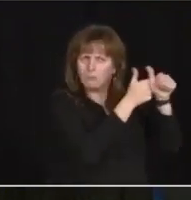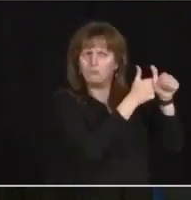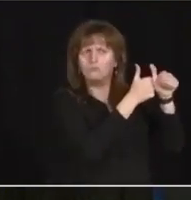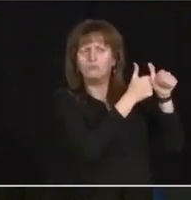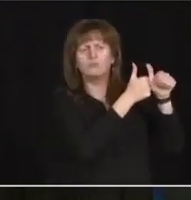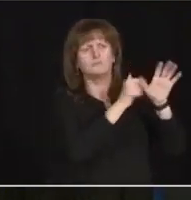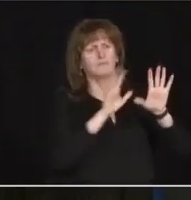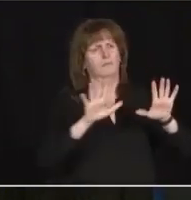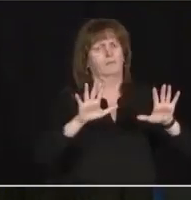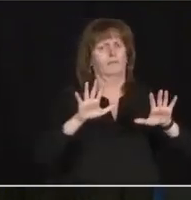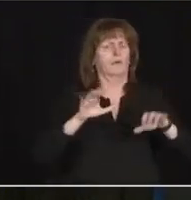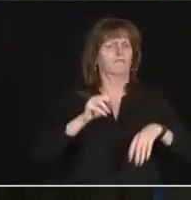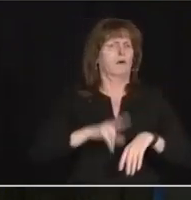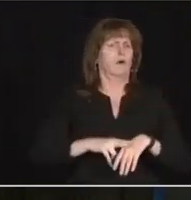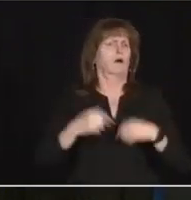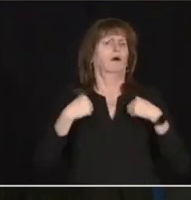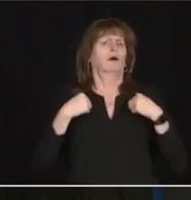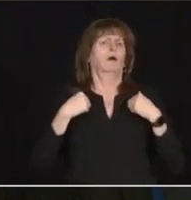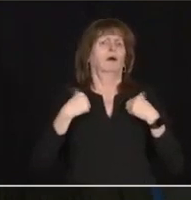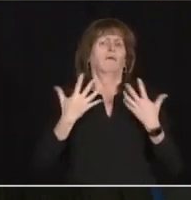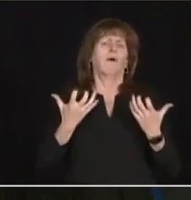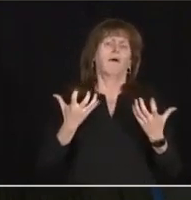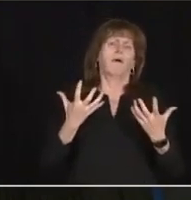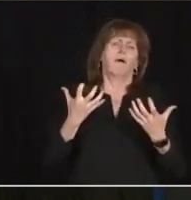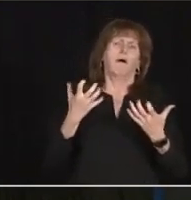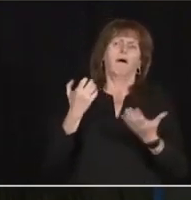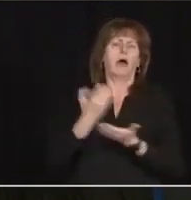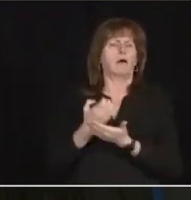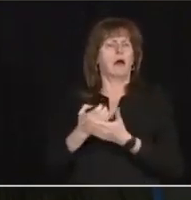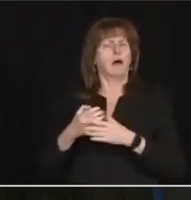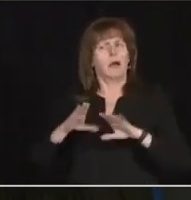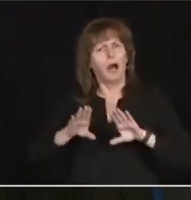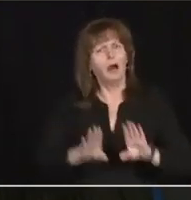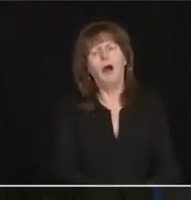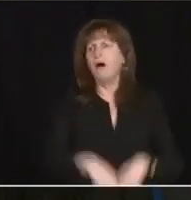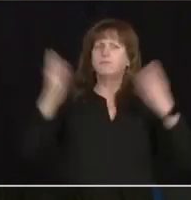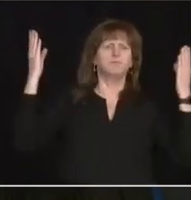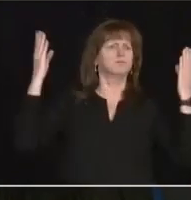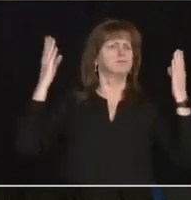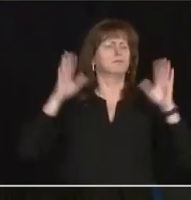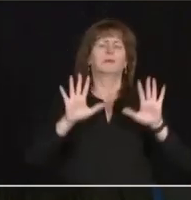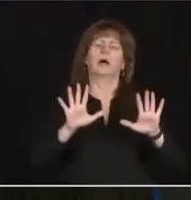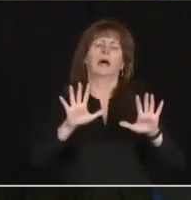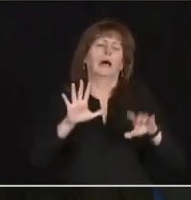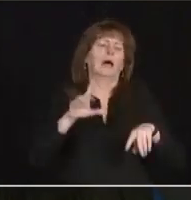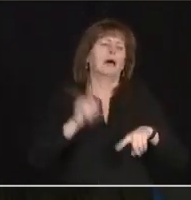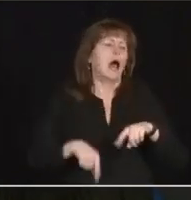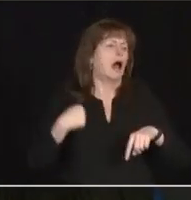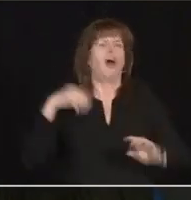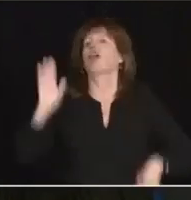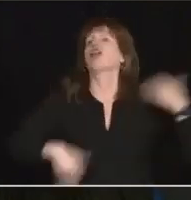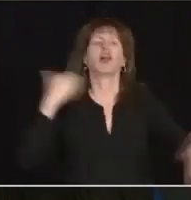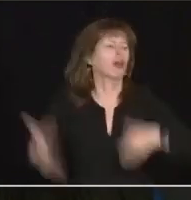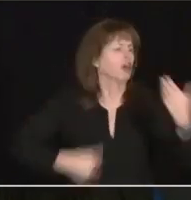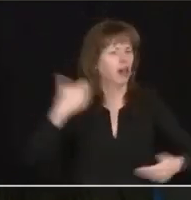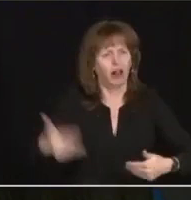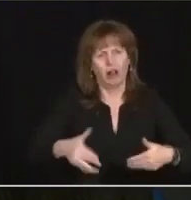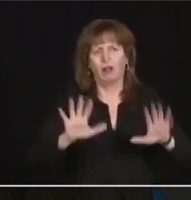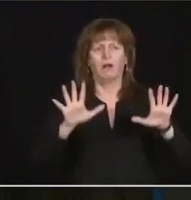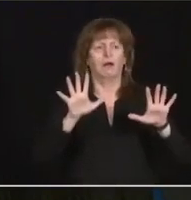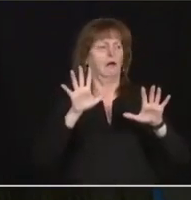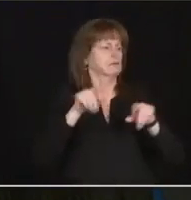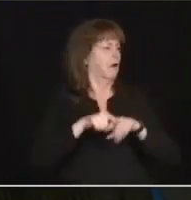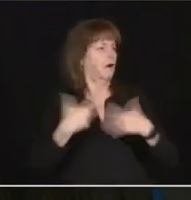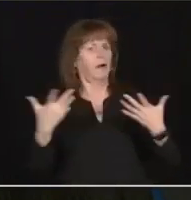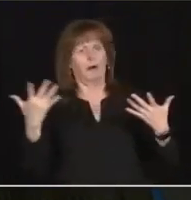more than I do. But we can't take anything for granted. We can't take unnecessary risks. Because